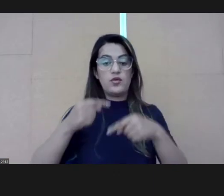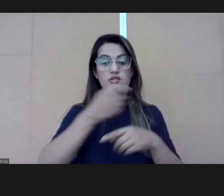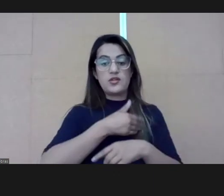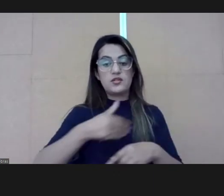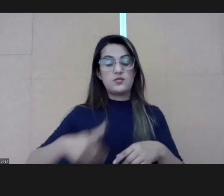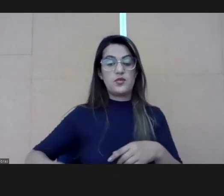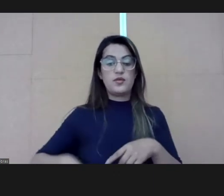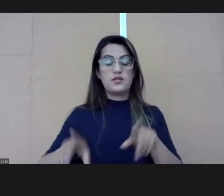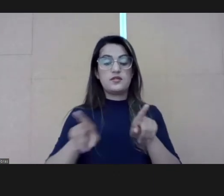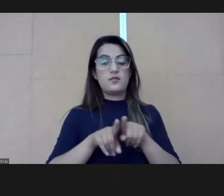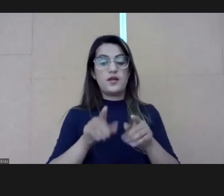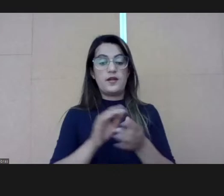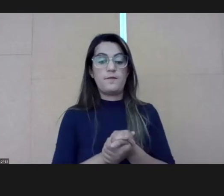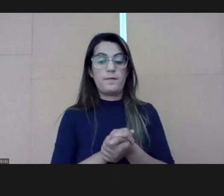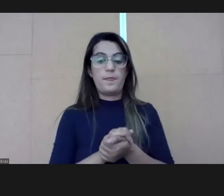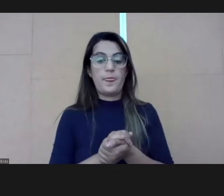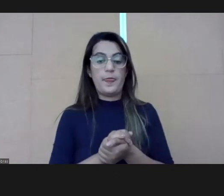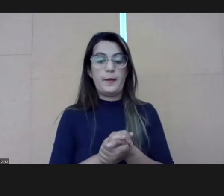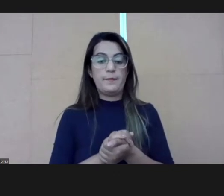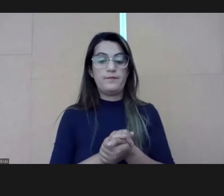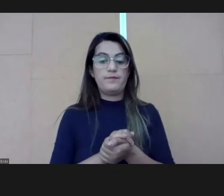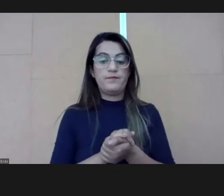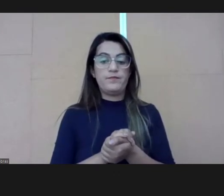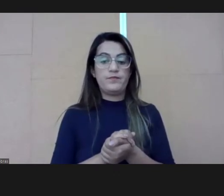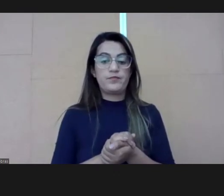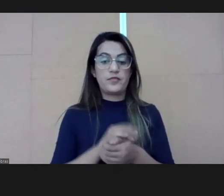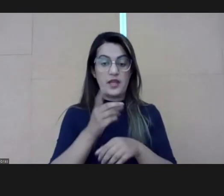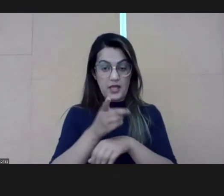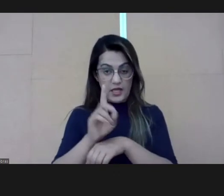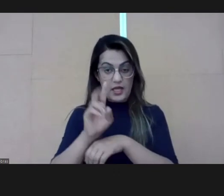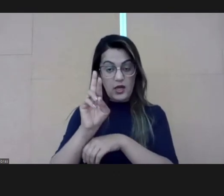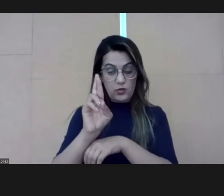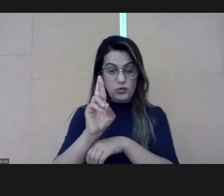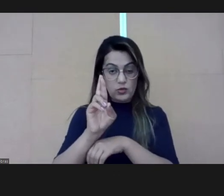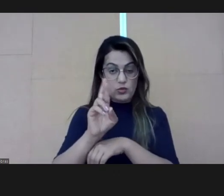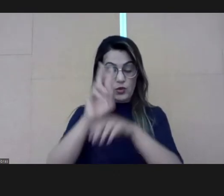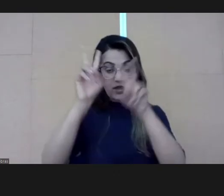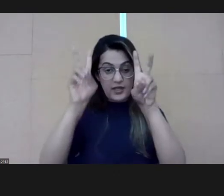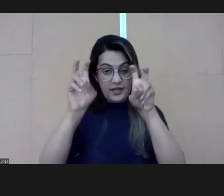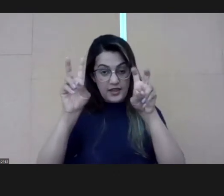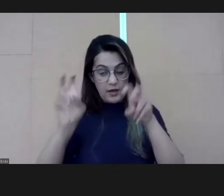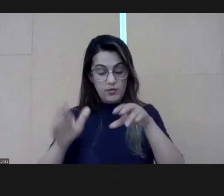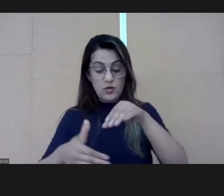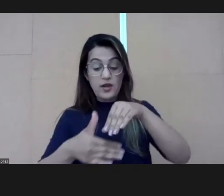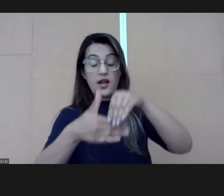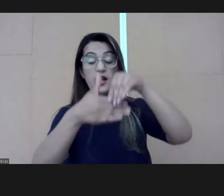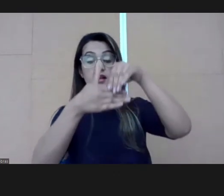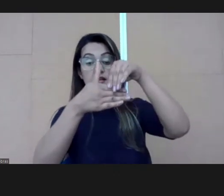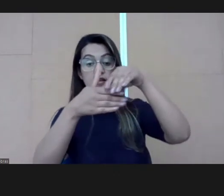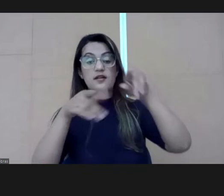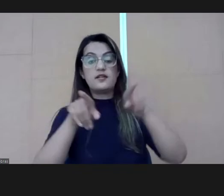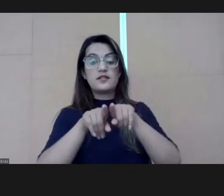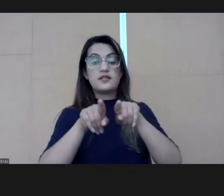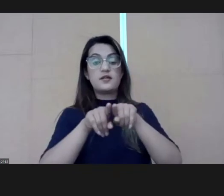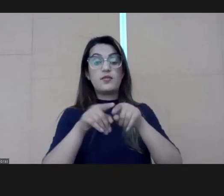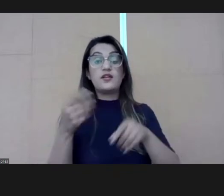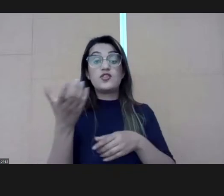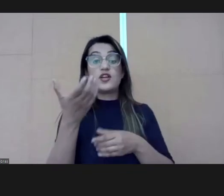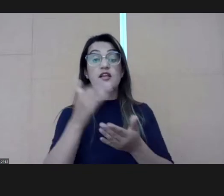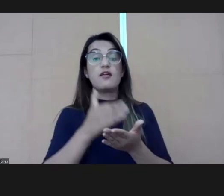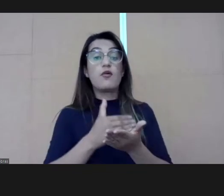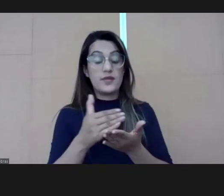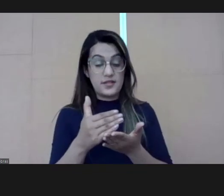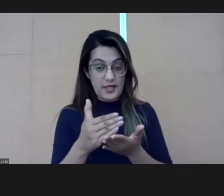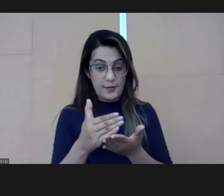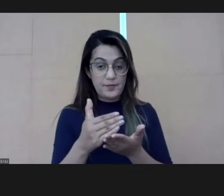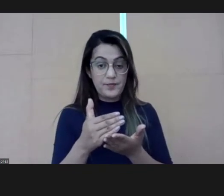and planning in the public sector. He's been talking a lot about leadership. And I